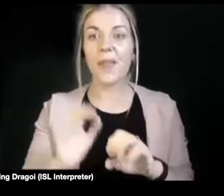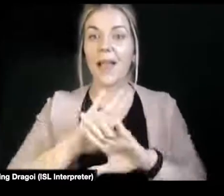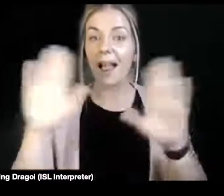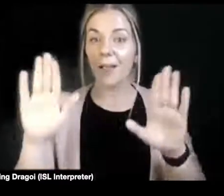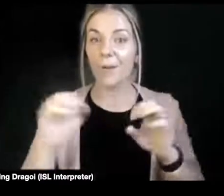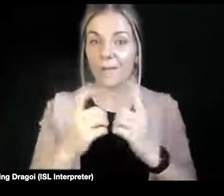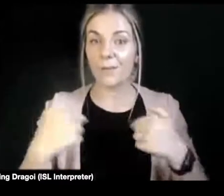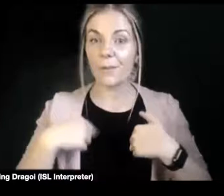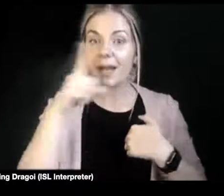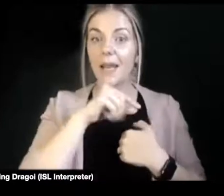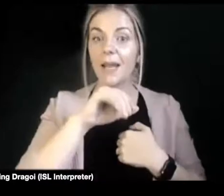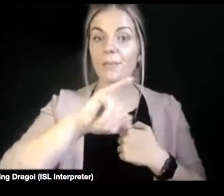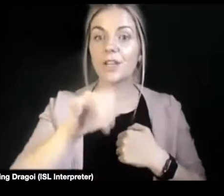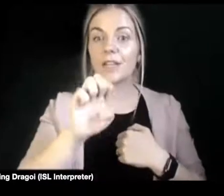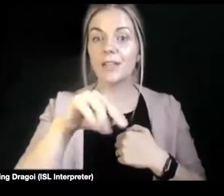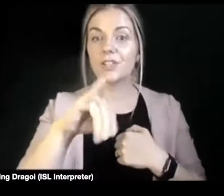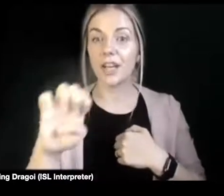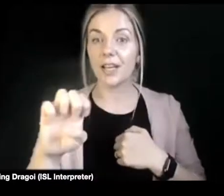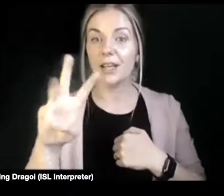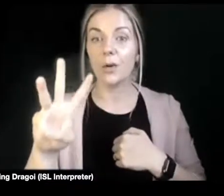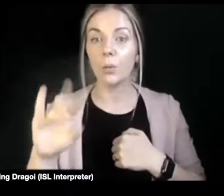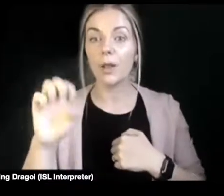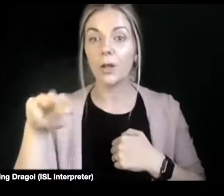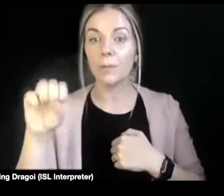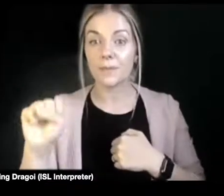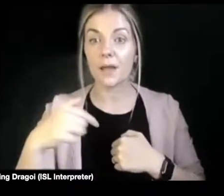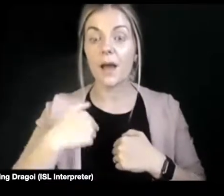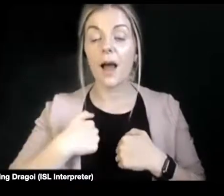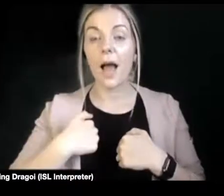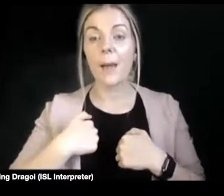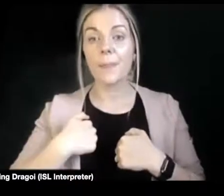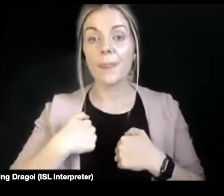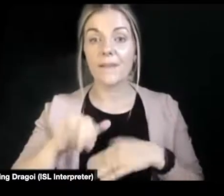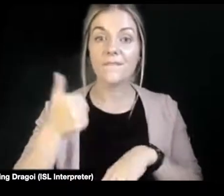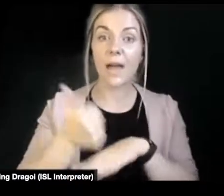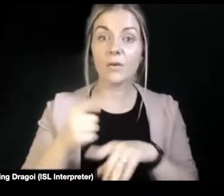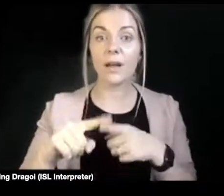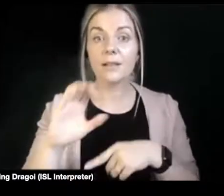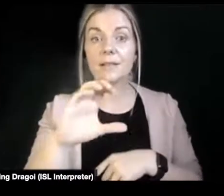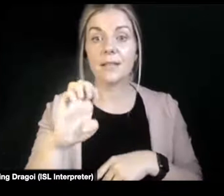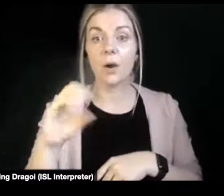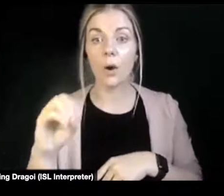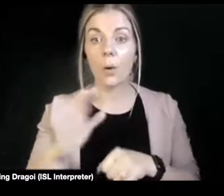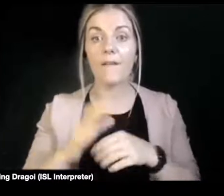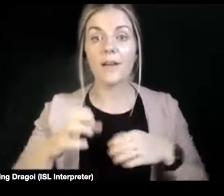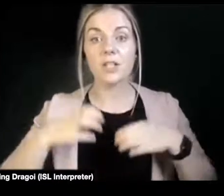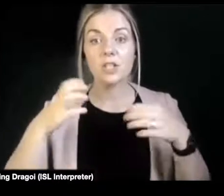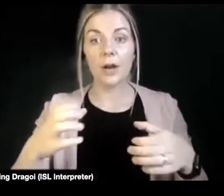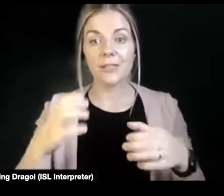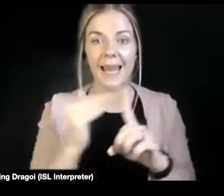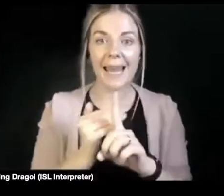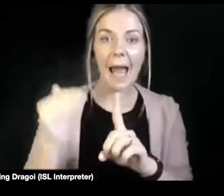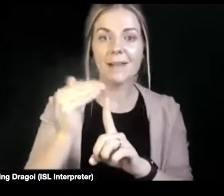Williams and I'm the founder and CEO of the charity Enhance the UK.